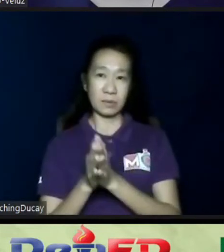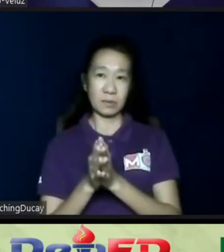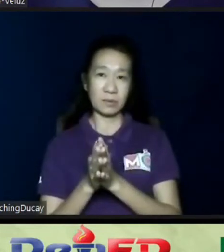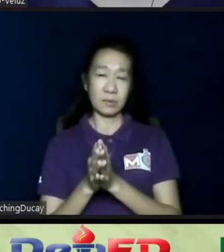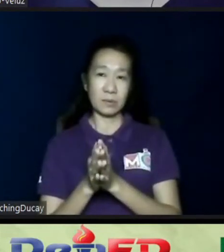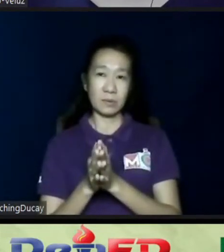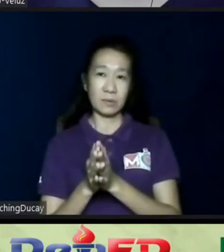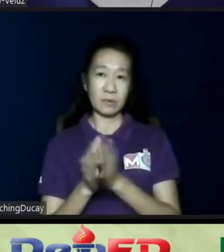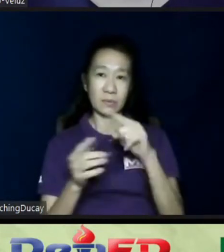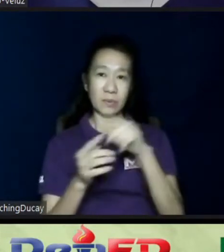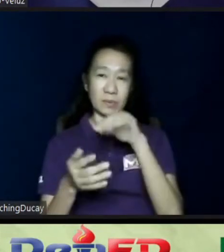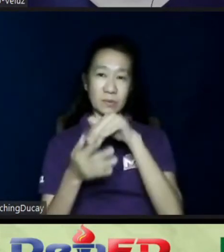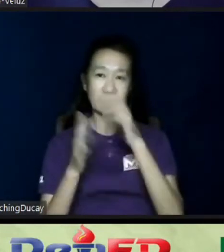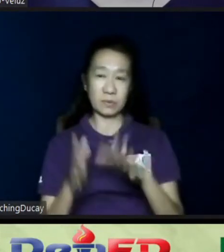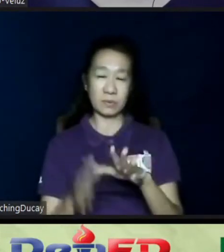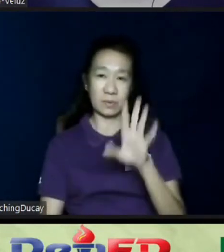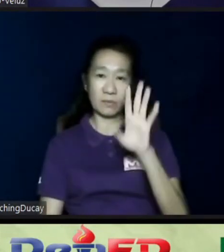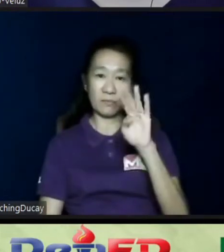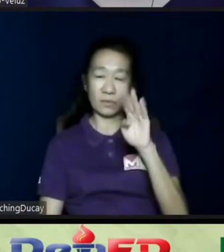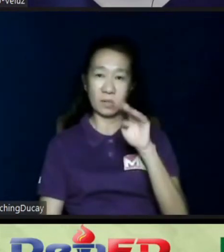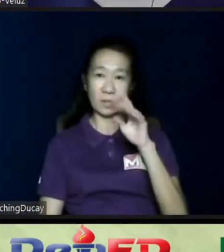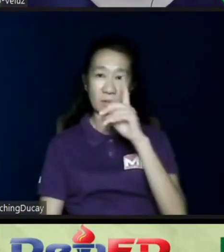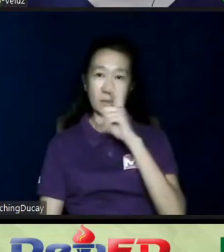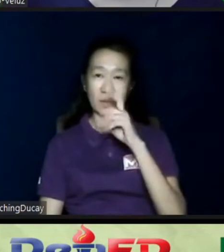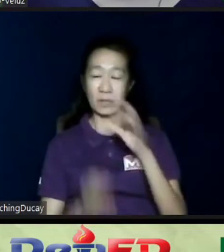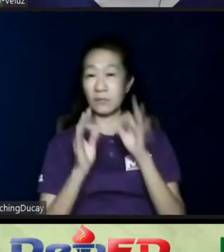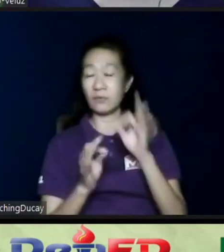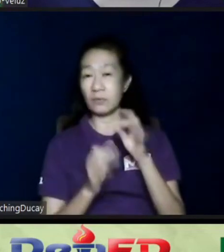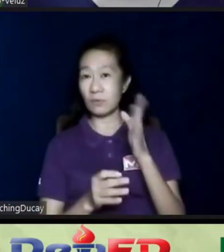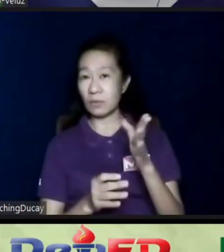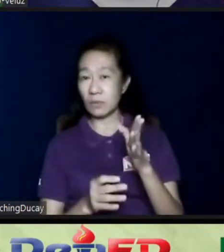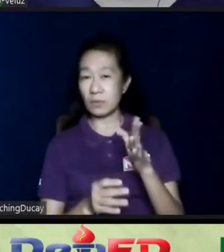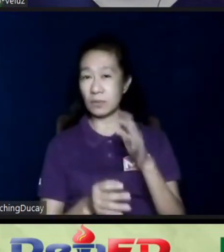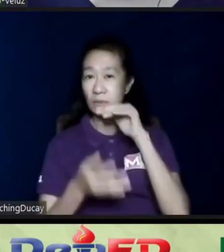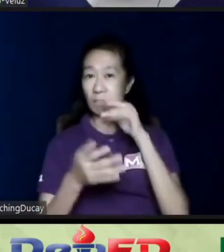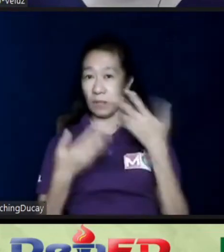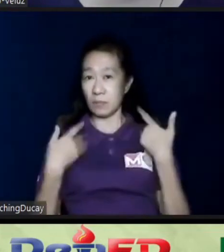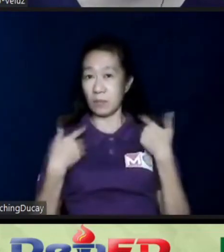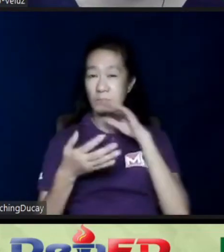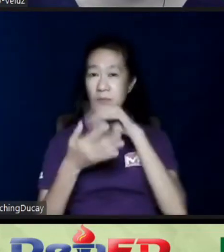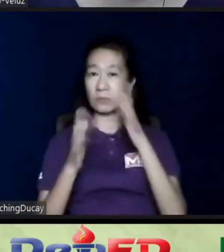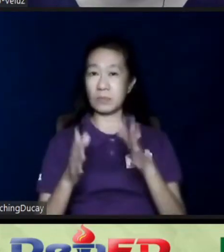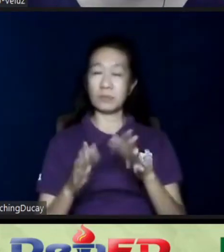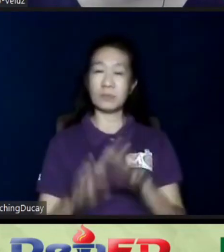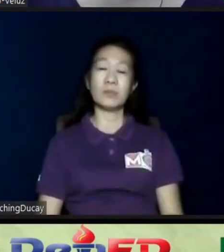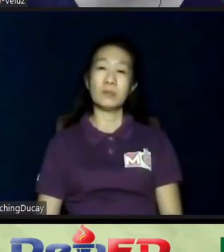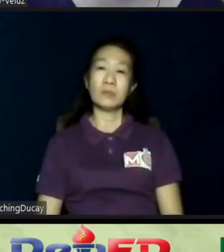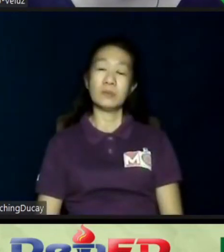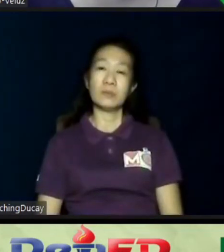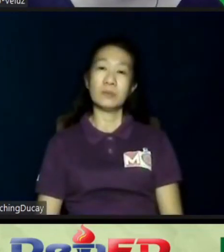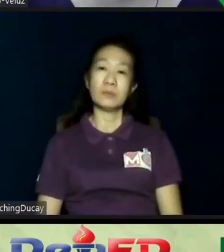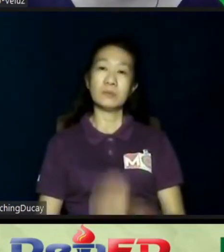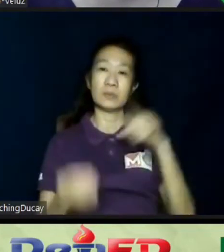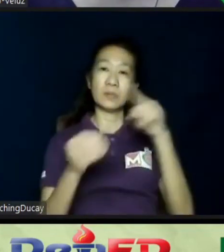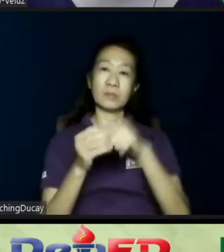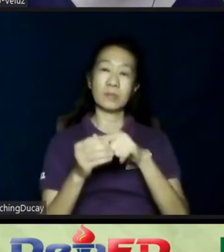is at least 14 years old. So, if you are a student or a teacher of, I think these are about